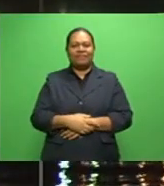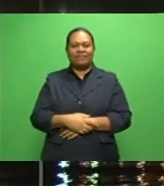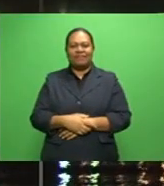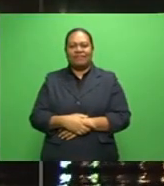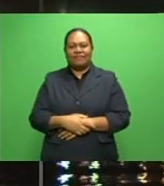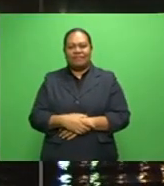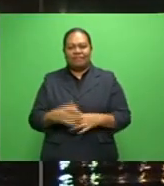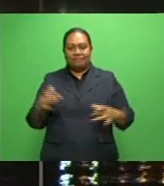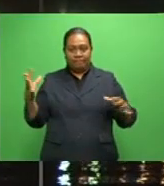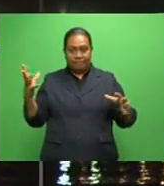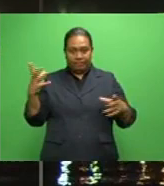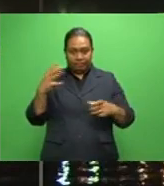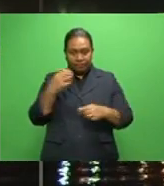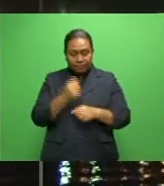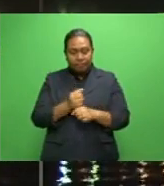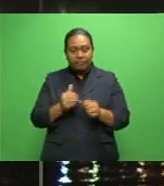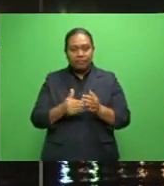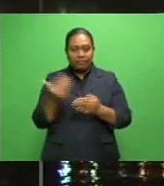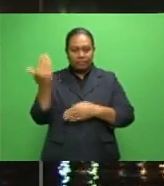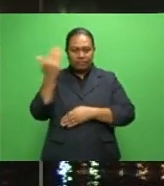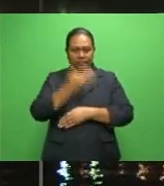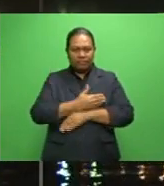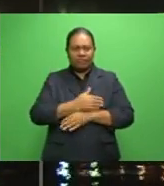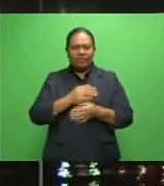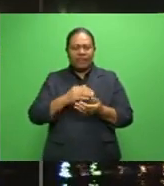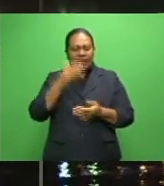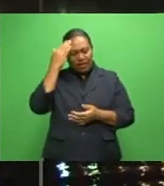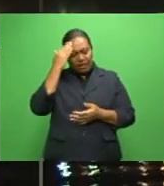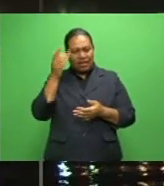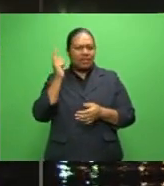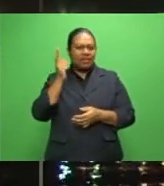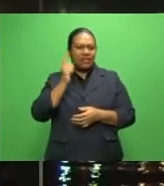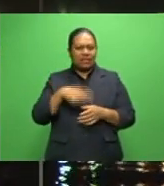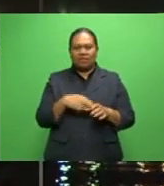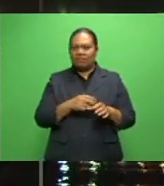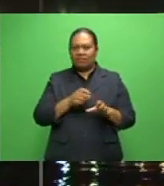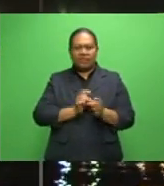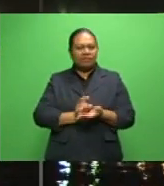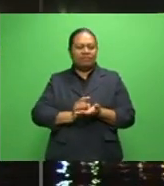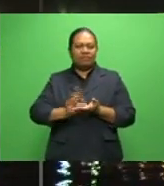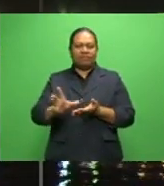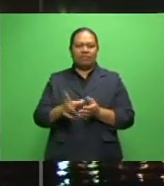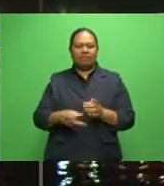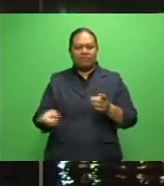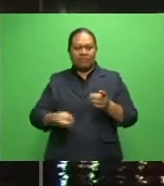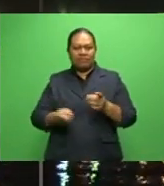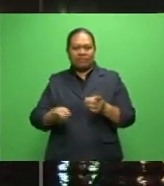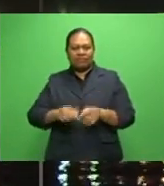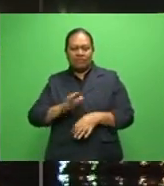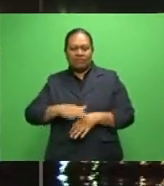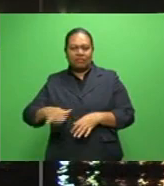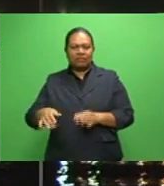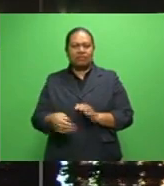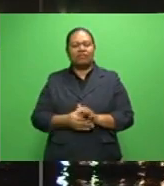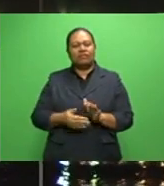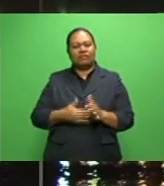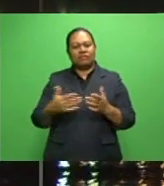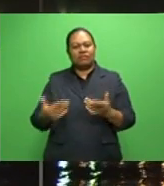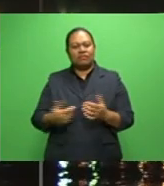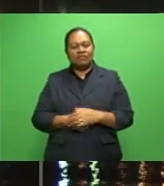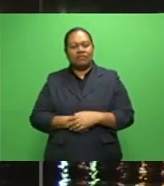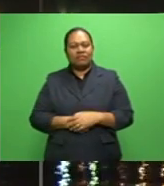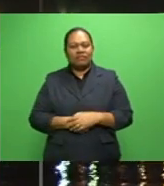TOBço irmstate For tonight's head teacher and teacher sacked for corporal punishment. Police beef up surveillance in